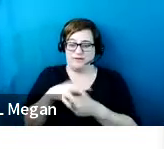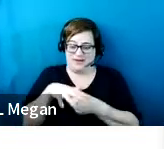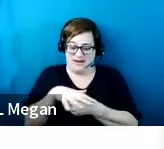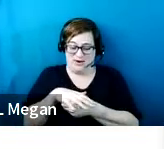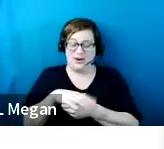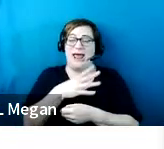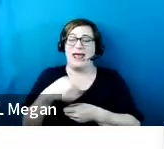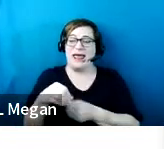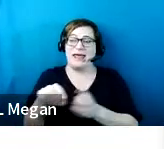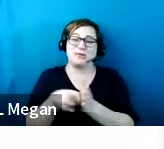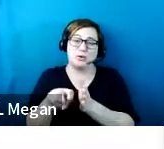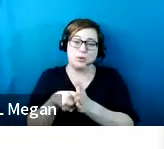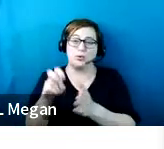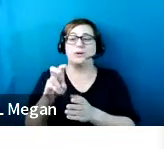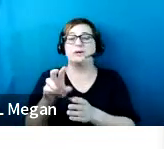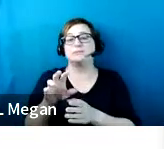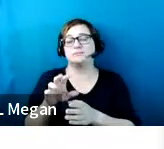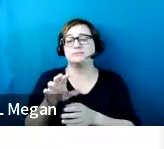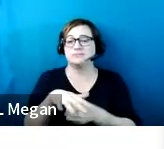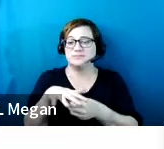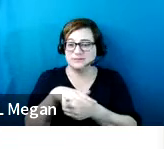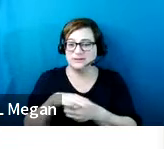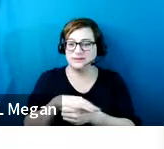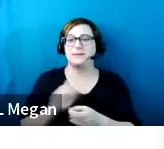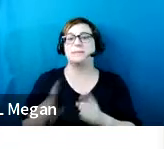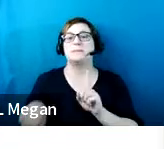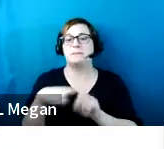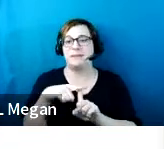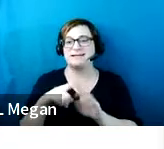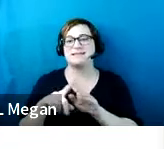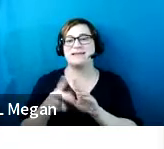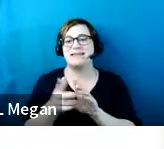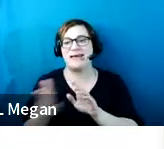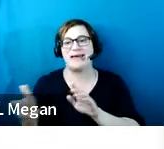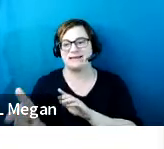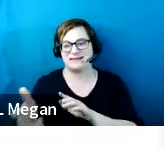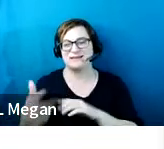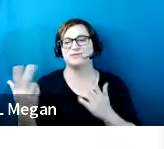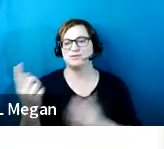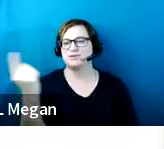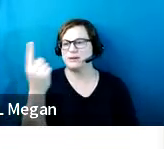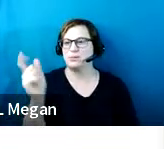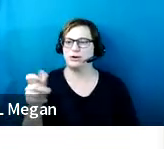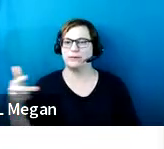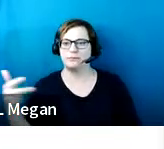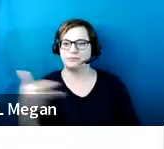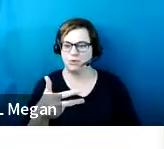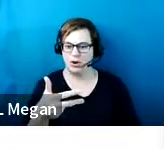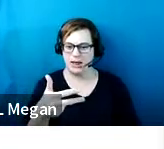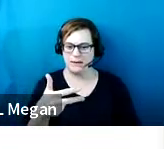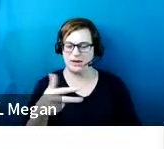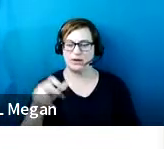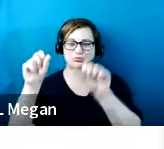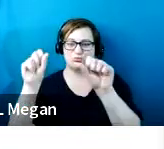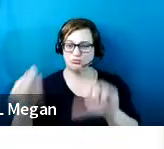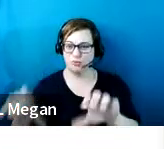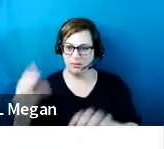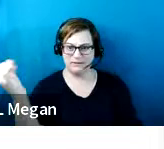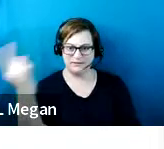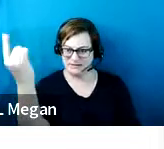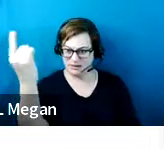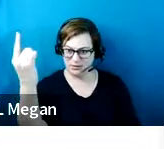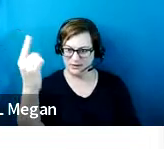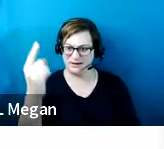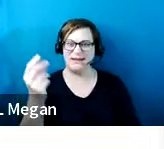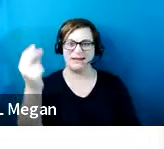and then through to the exit. So, so someone can really kind of come in and then drop off passengers and